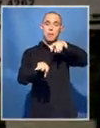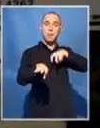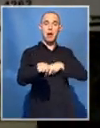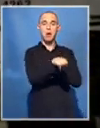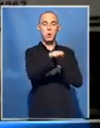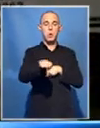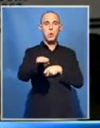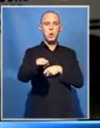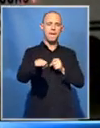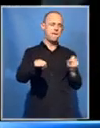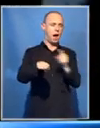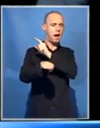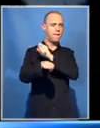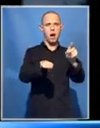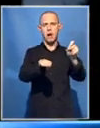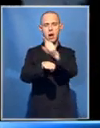A long trip ahead.